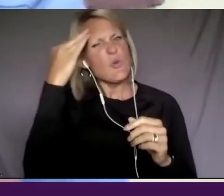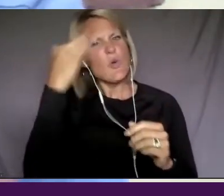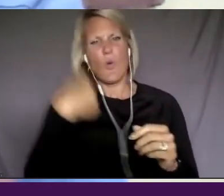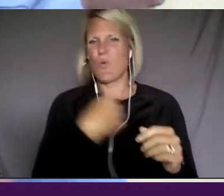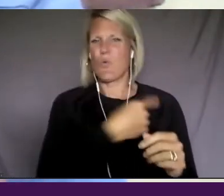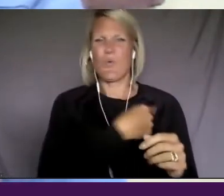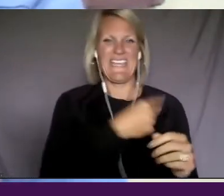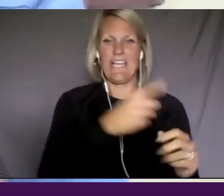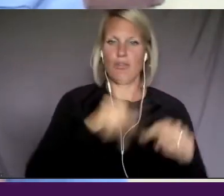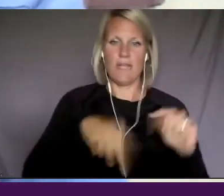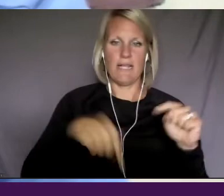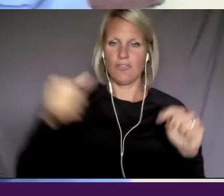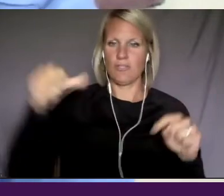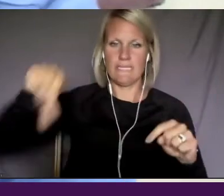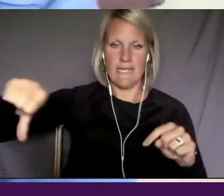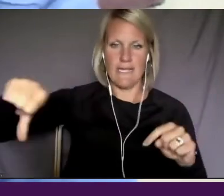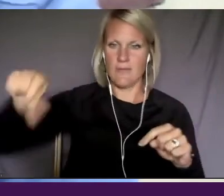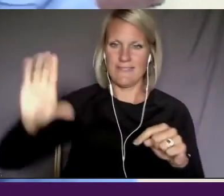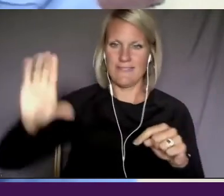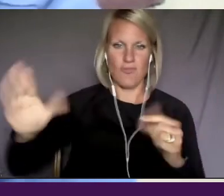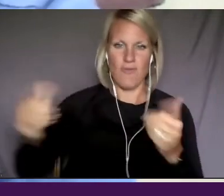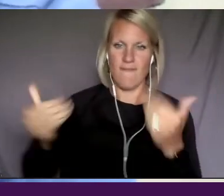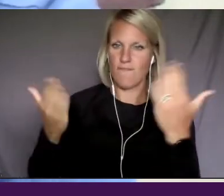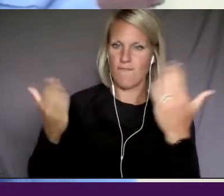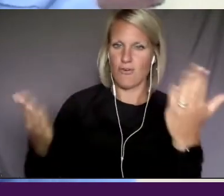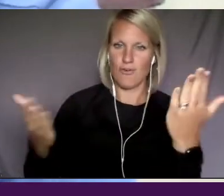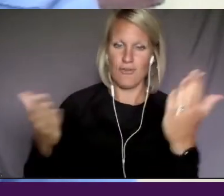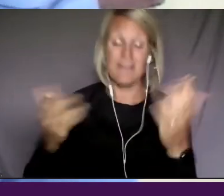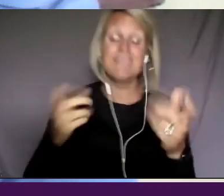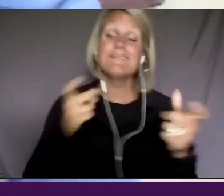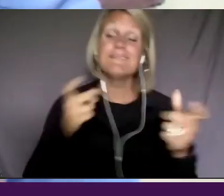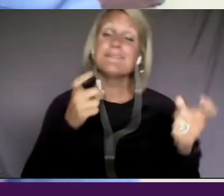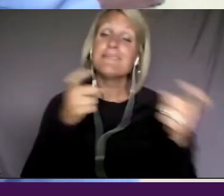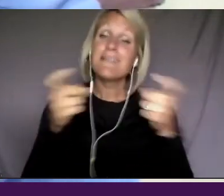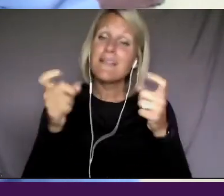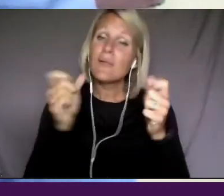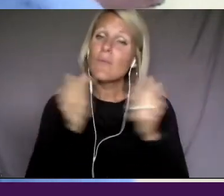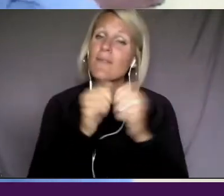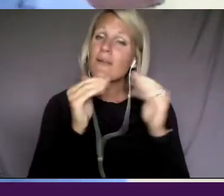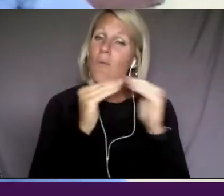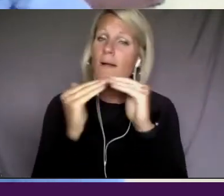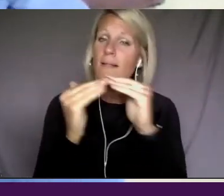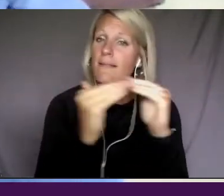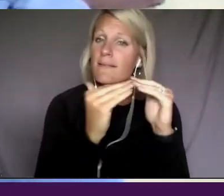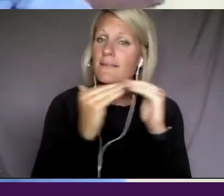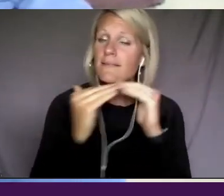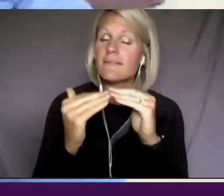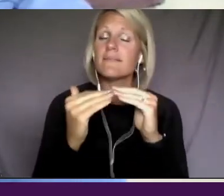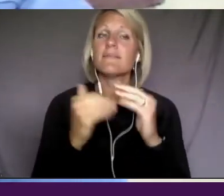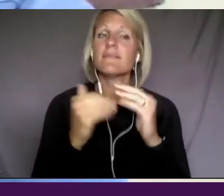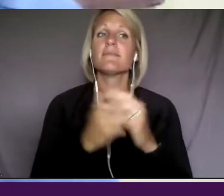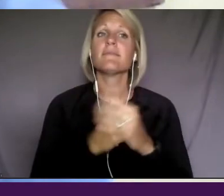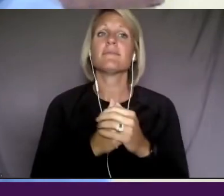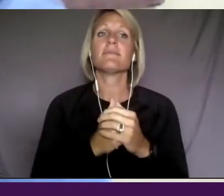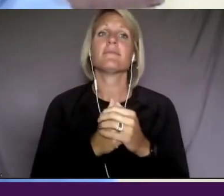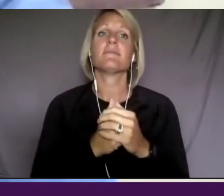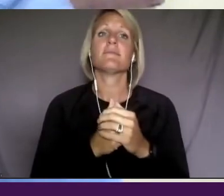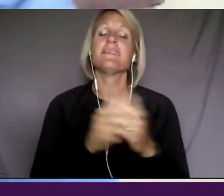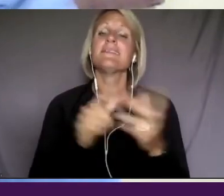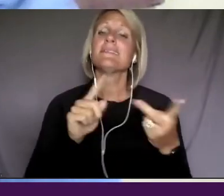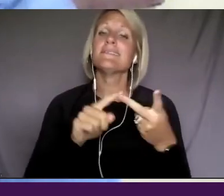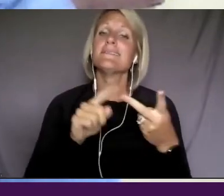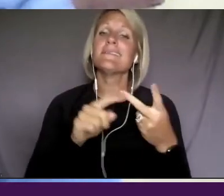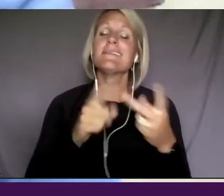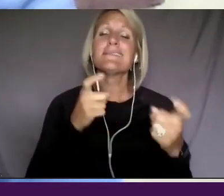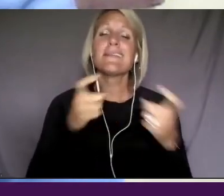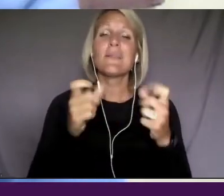with, uh, issues of equality, uh, uh, dealing with disparity of, uh, mental health care. I